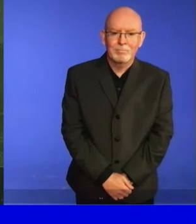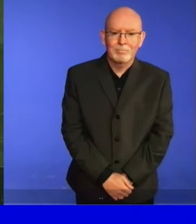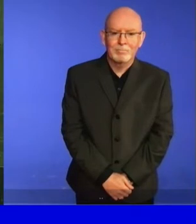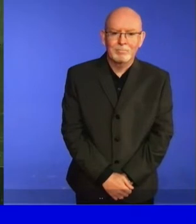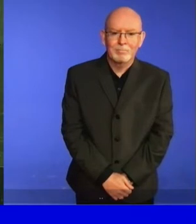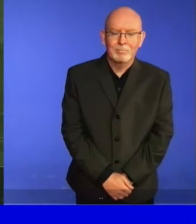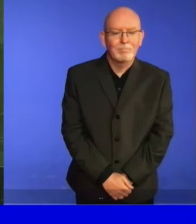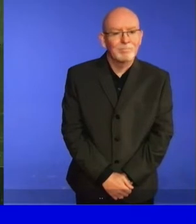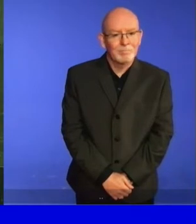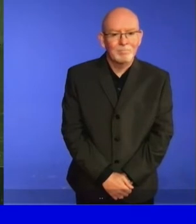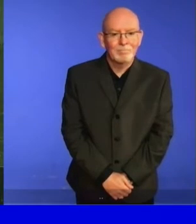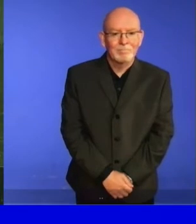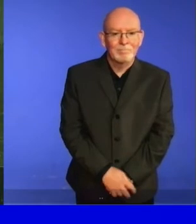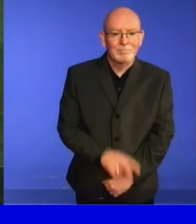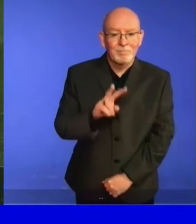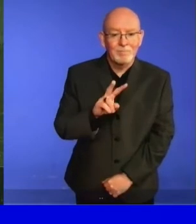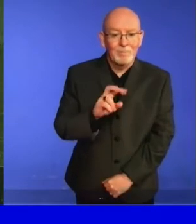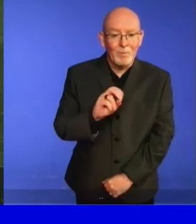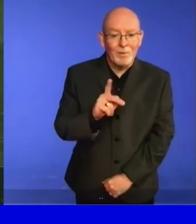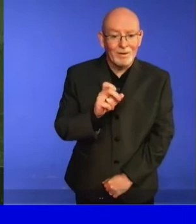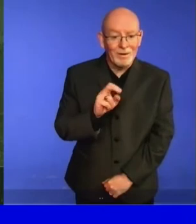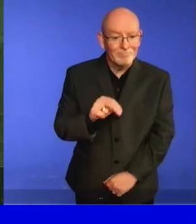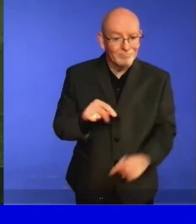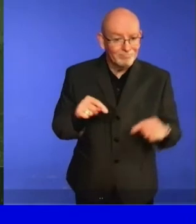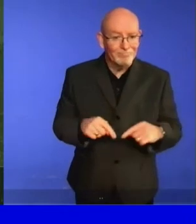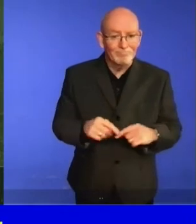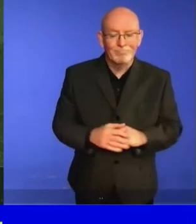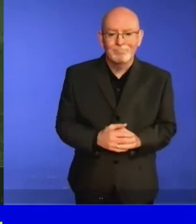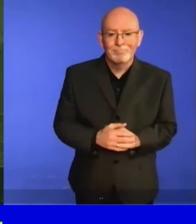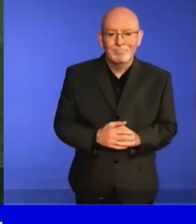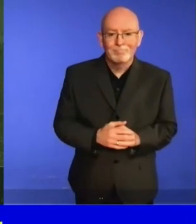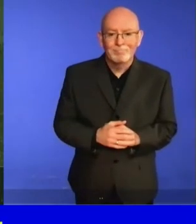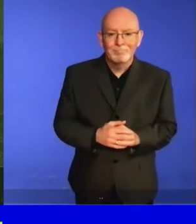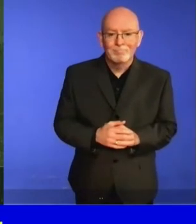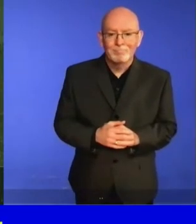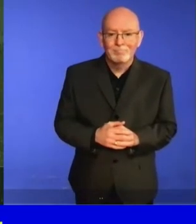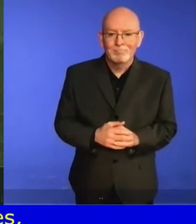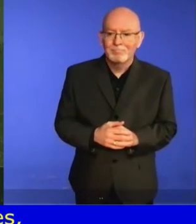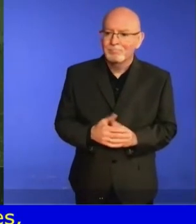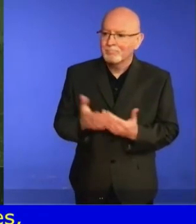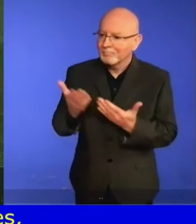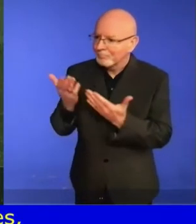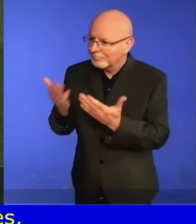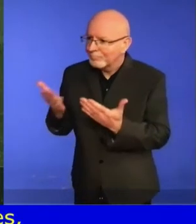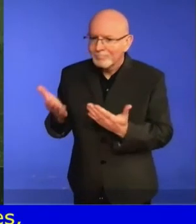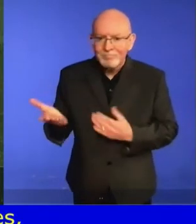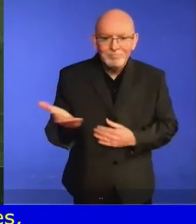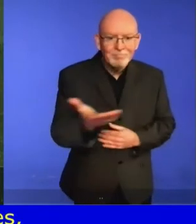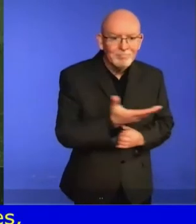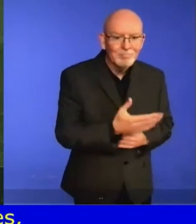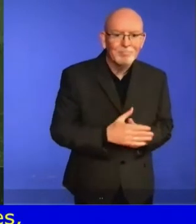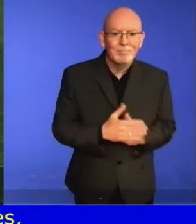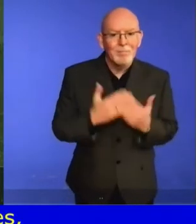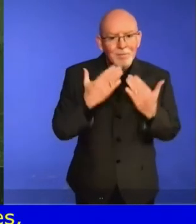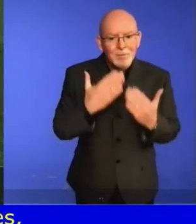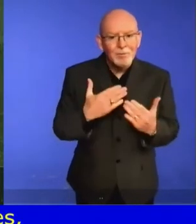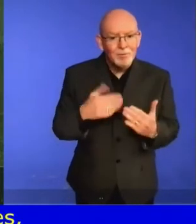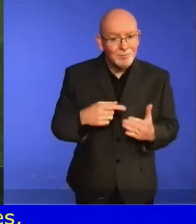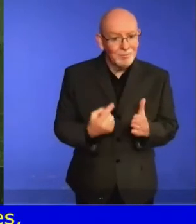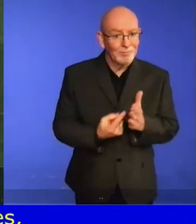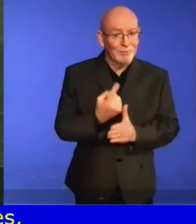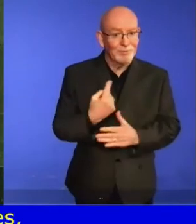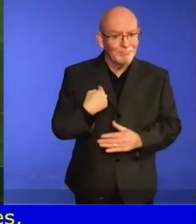opportunity to address this 13th session of the Conference of State Parties to the Convention on the Rights of Persons with